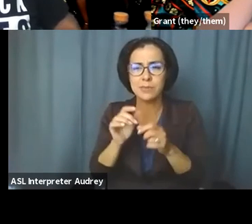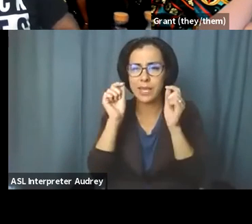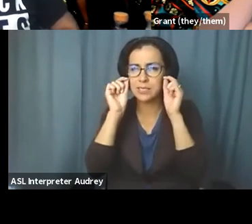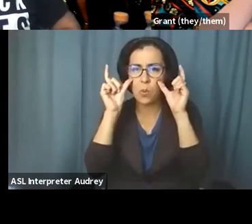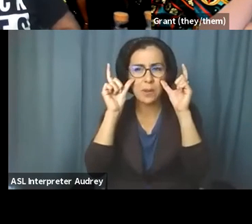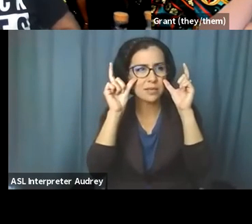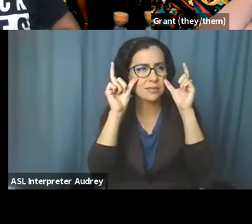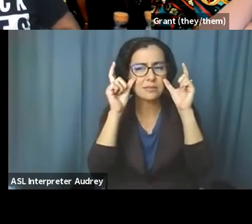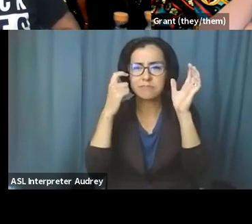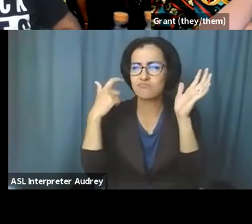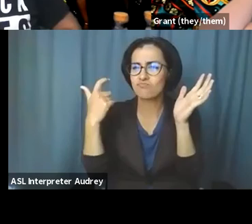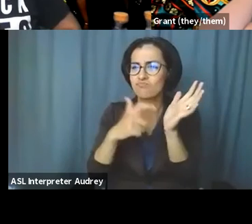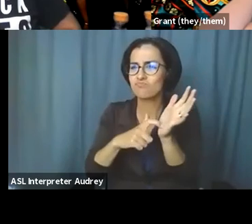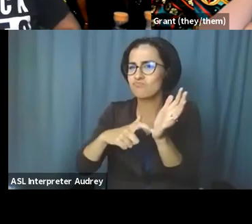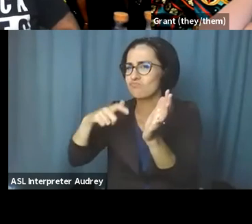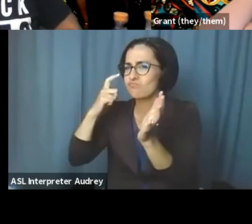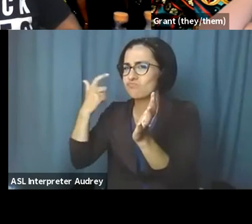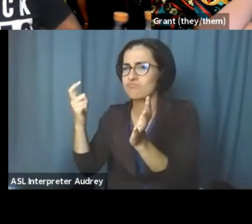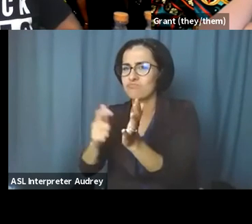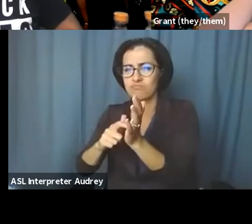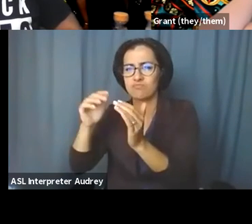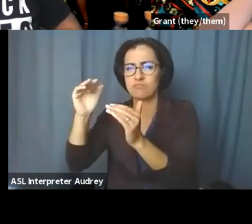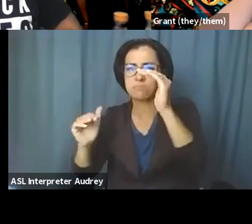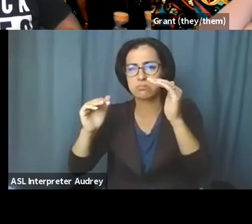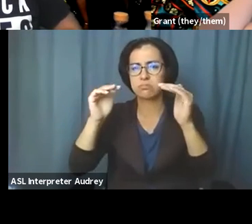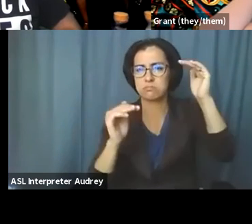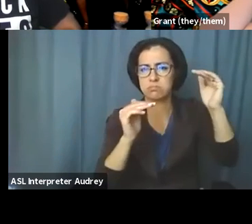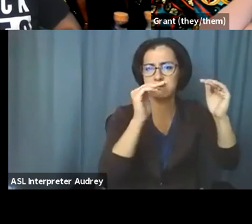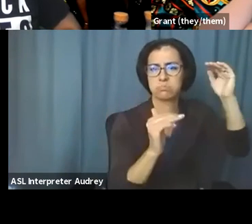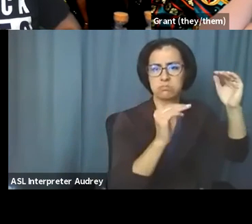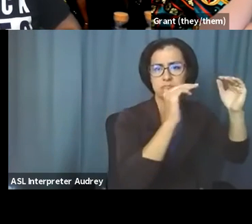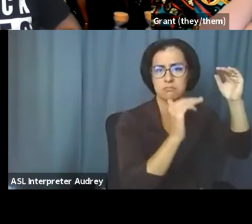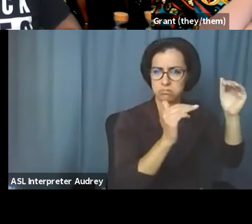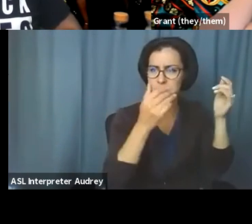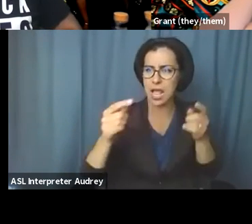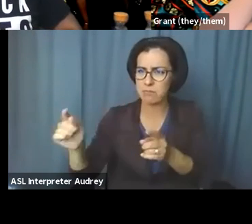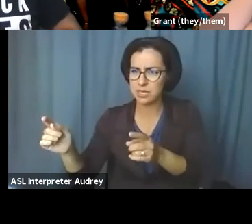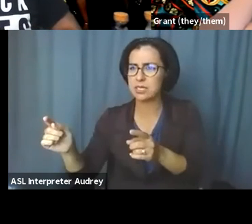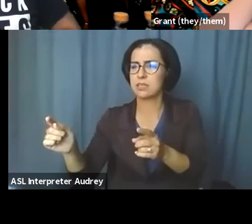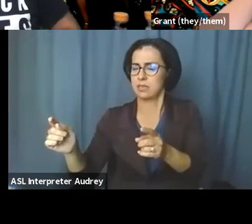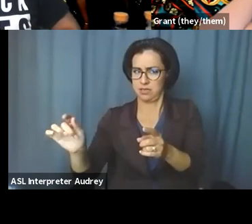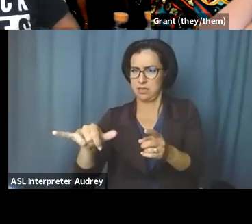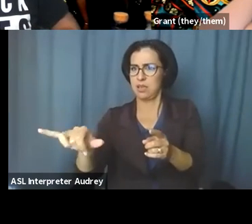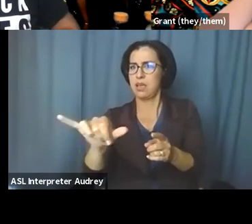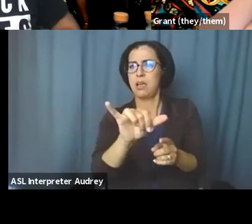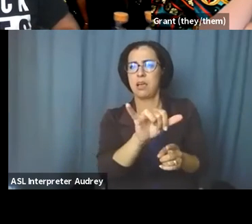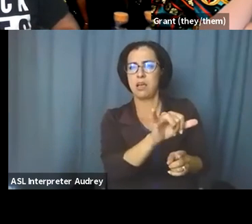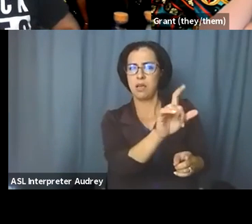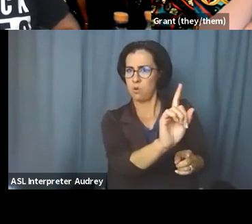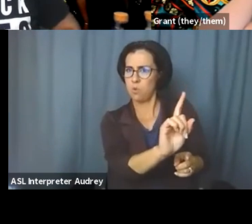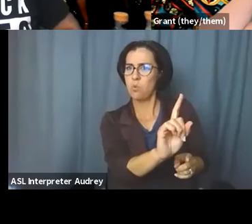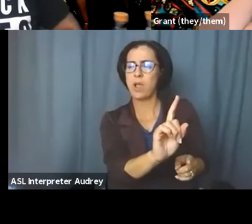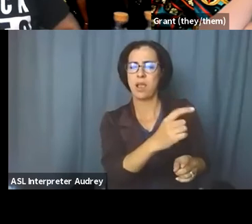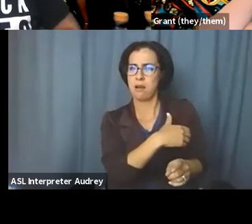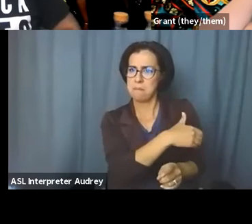what pieces of injustice are taking place in that space. Where, where is that space deciding to exercise hierarchical